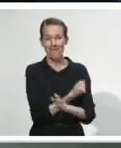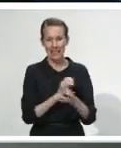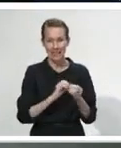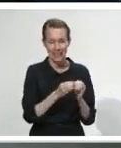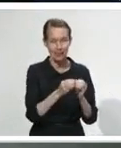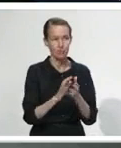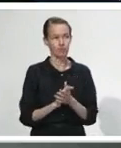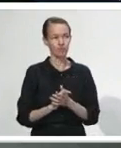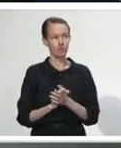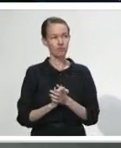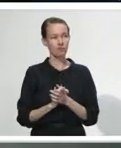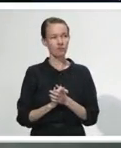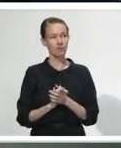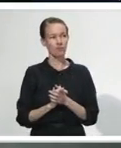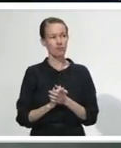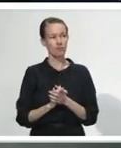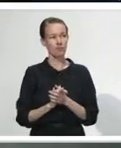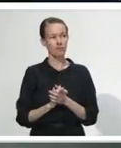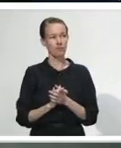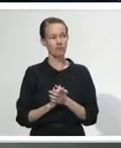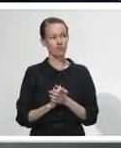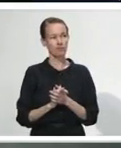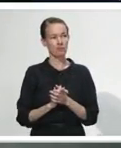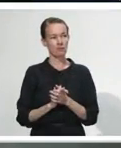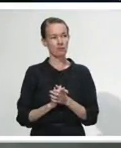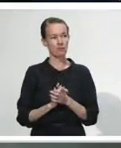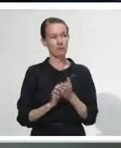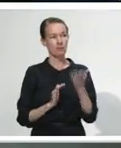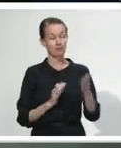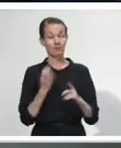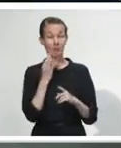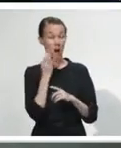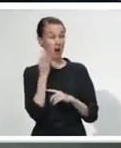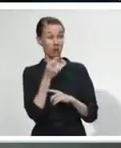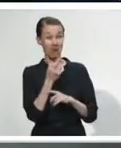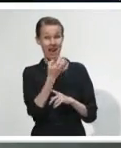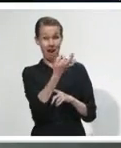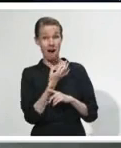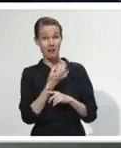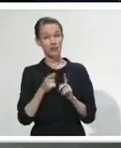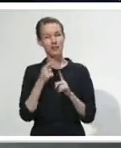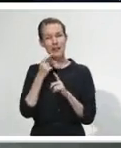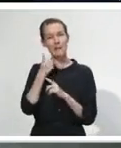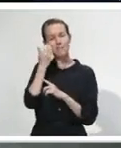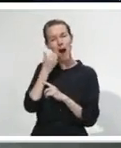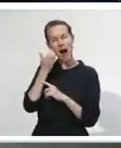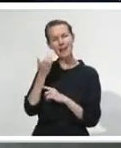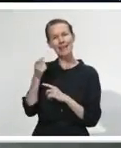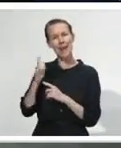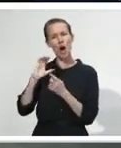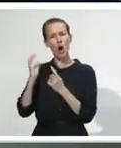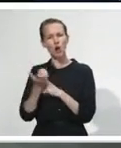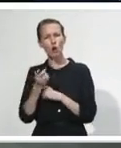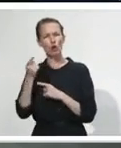pandemic response decisions because of their holistic thinking. What measures is the Government taking to better improve Māori? I actually had a